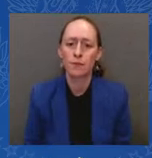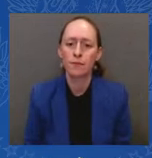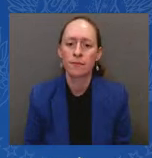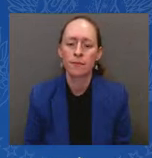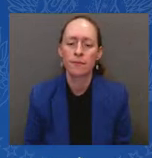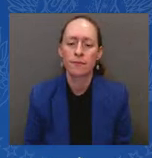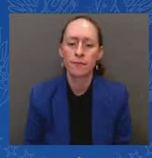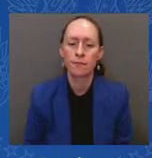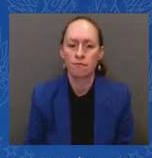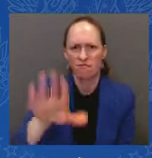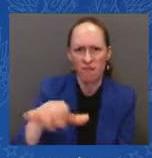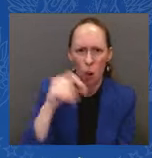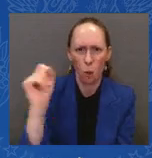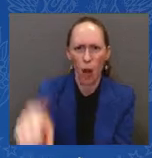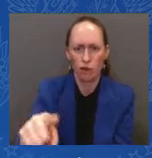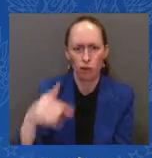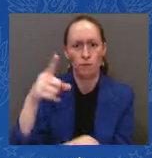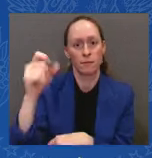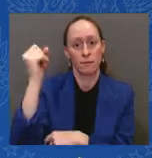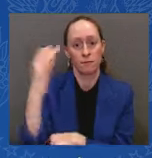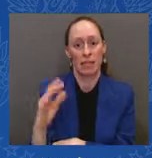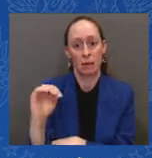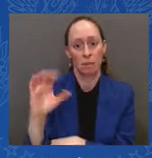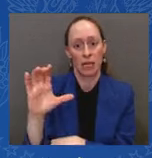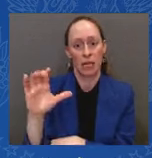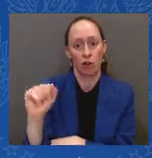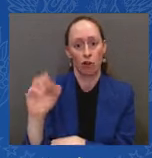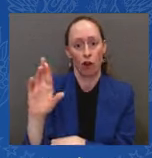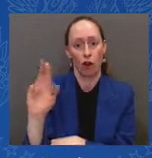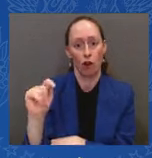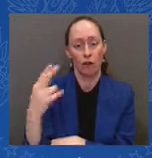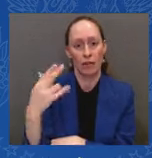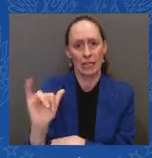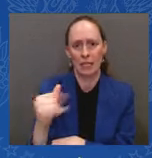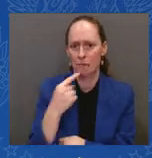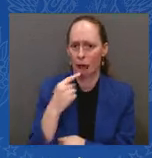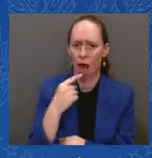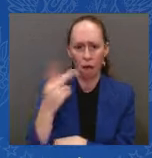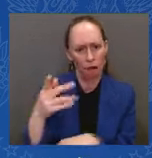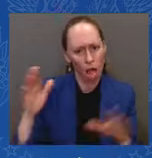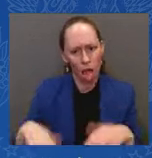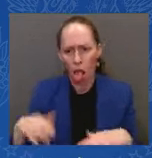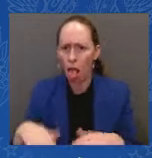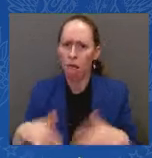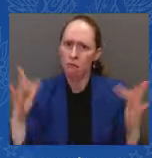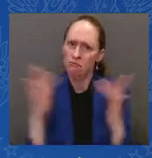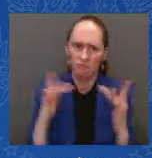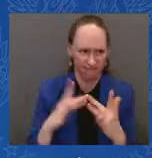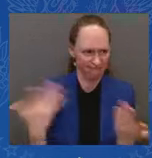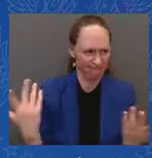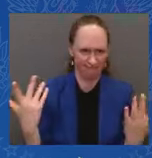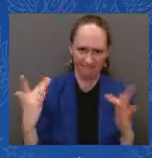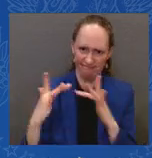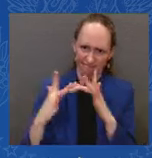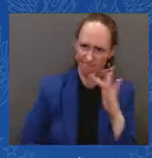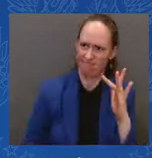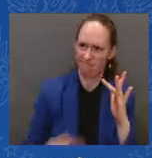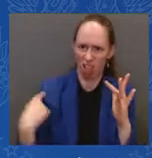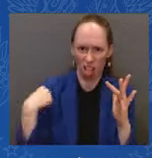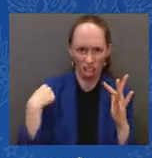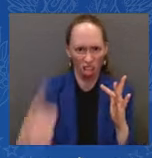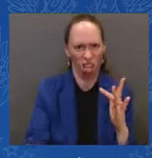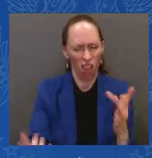directly in a long time. Why is that? And are you committed to engaging more regularly with the next House Speaker?